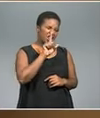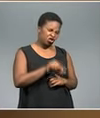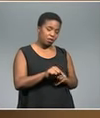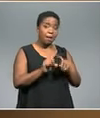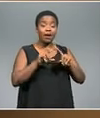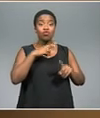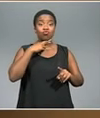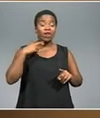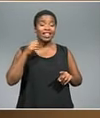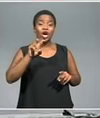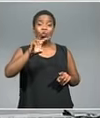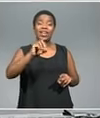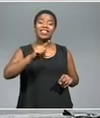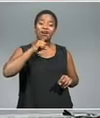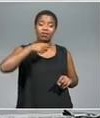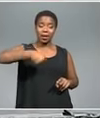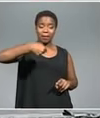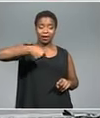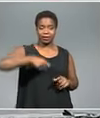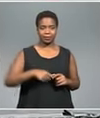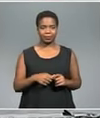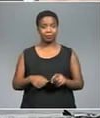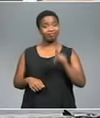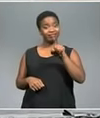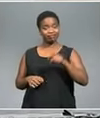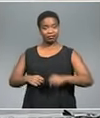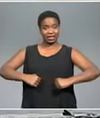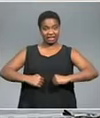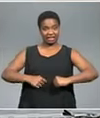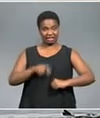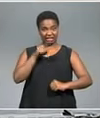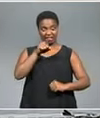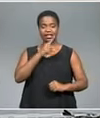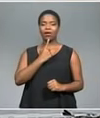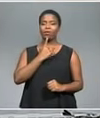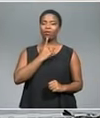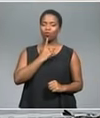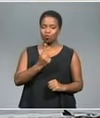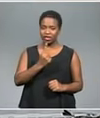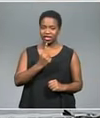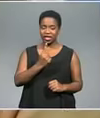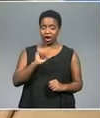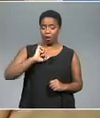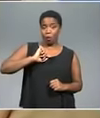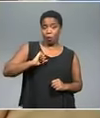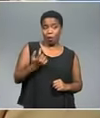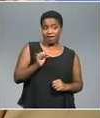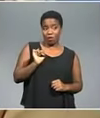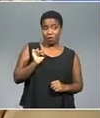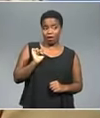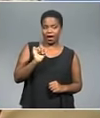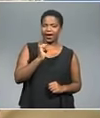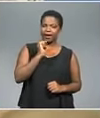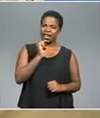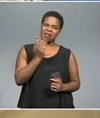up. So, it's really quite expensive. Former Bousasa COO Angelo Agritzi claims his wife made a nifty